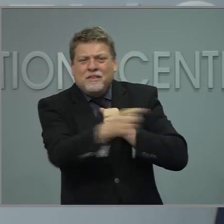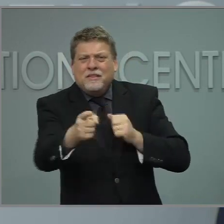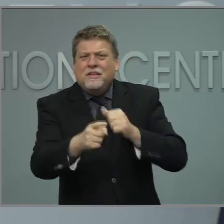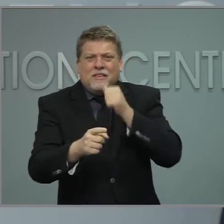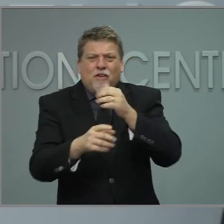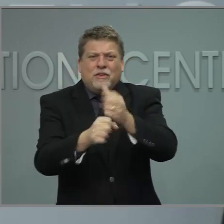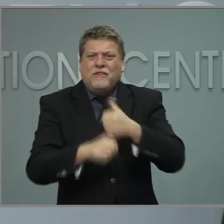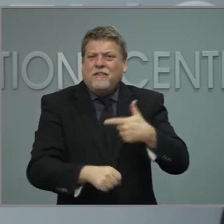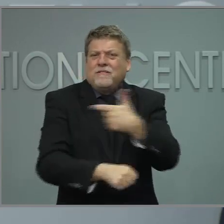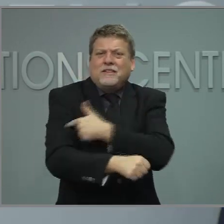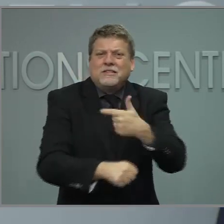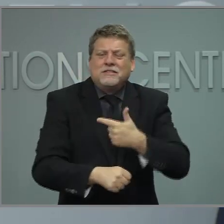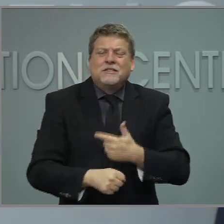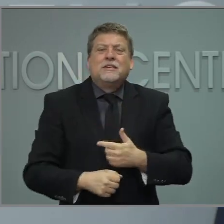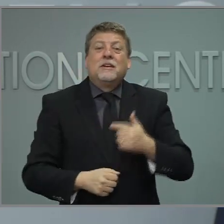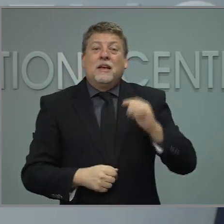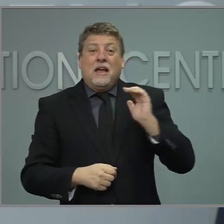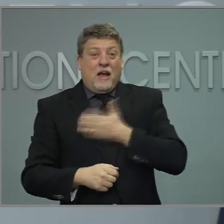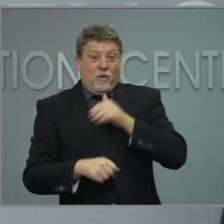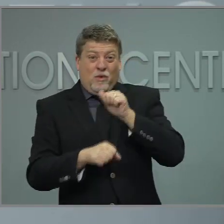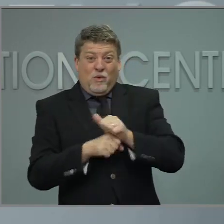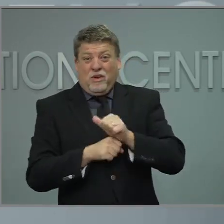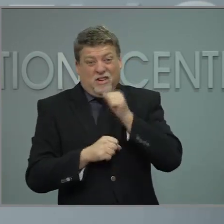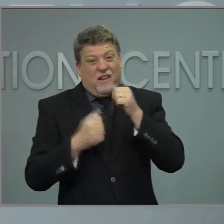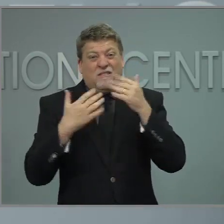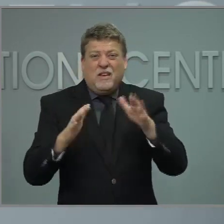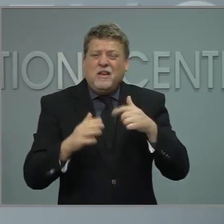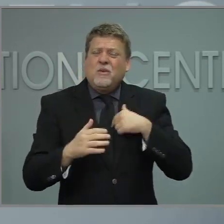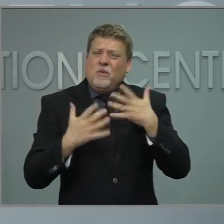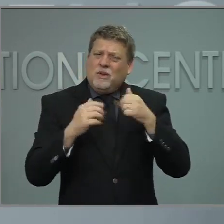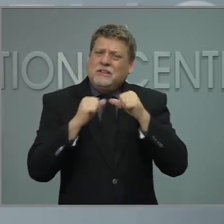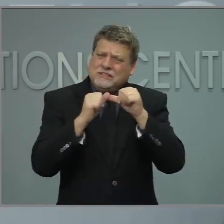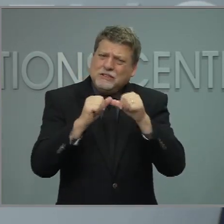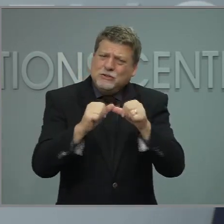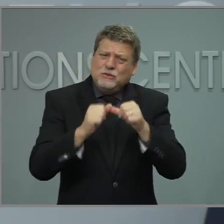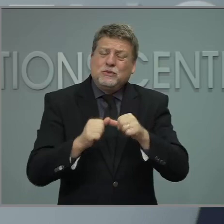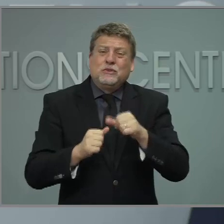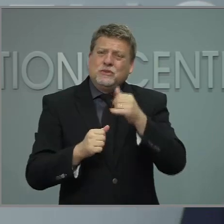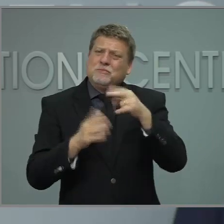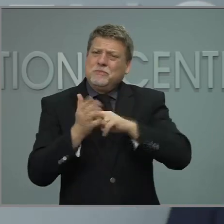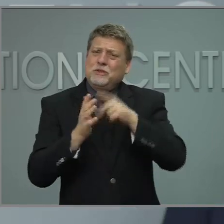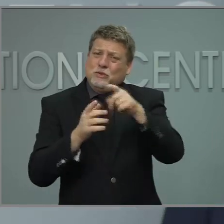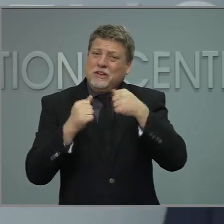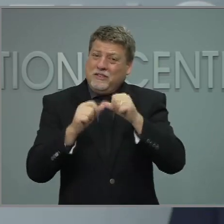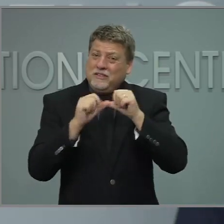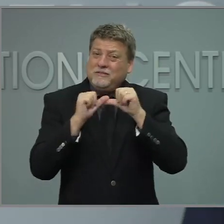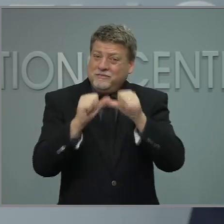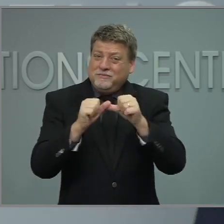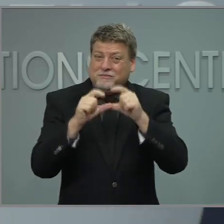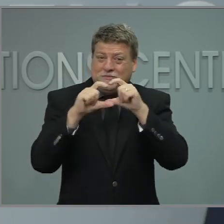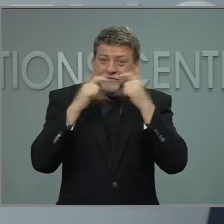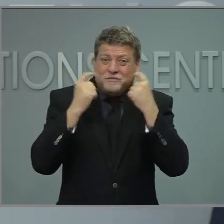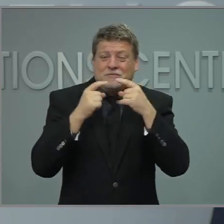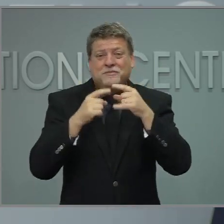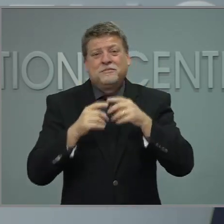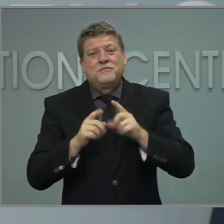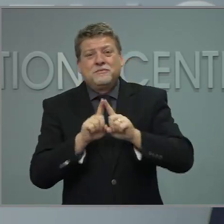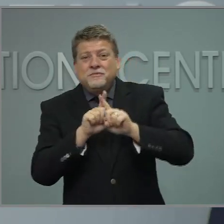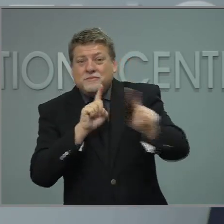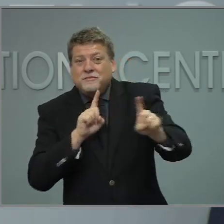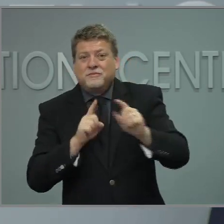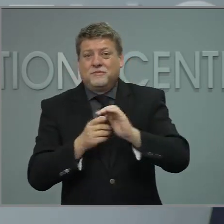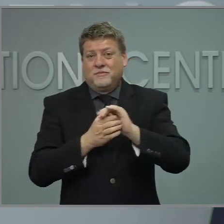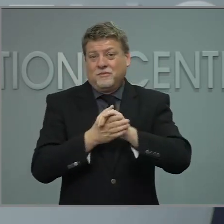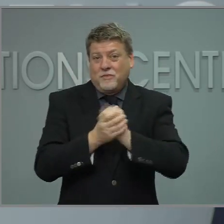vaccinated. Our work, though, is not yet done. So keep wearing a mask, waiting six feet apart, and washing your hands often while everyone gets a